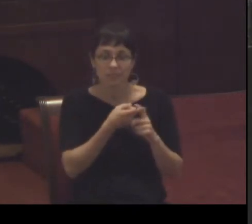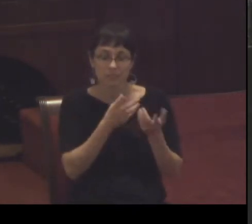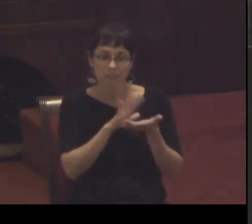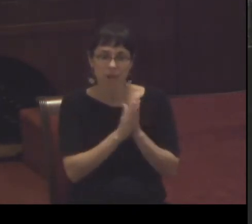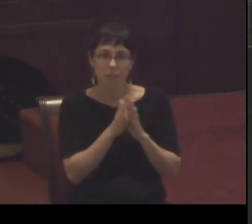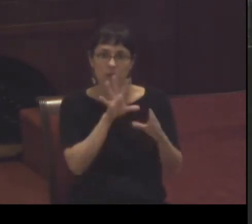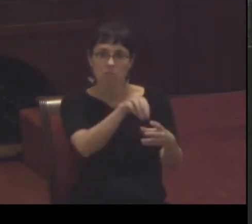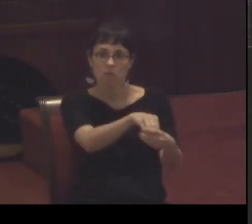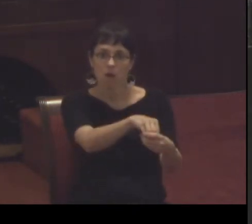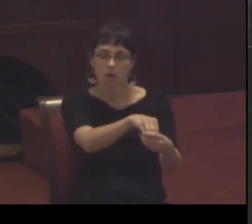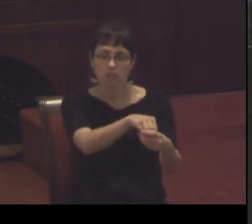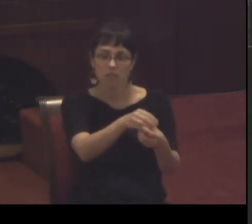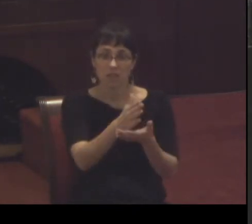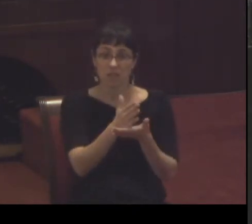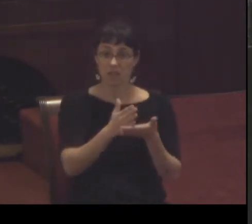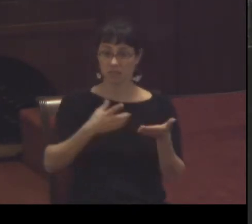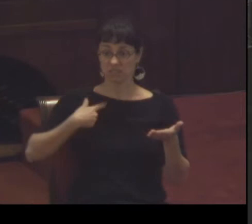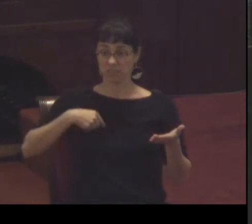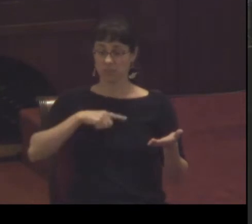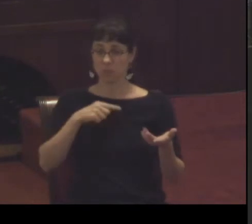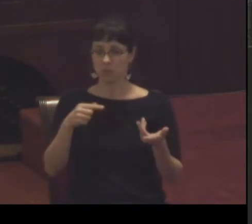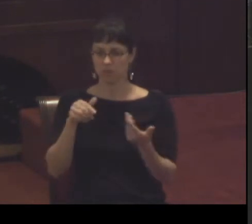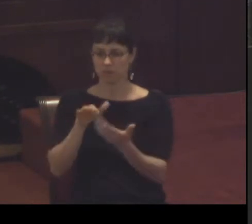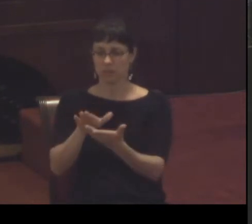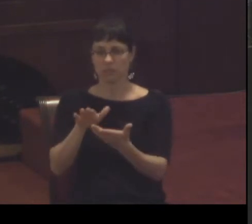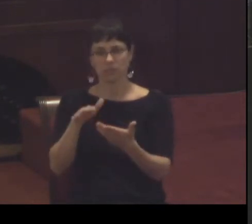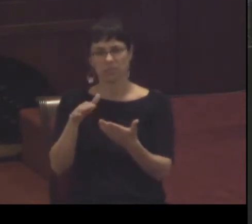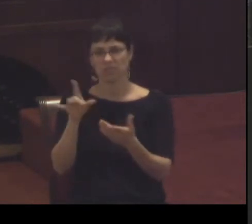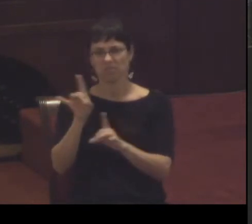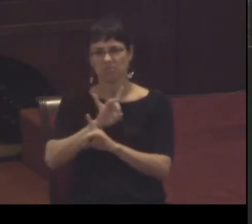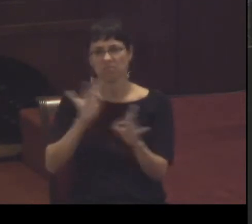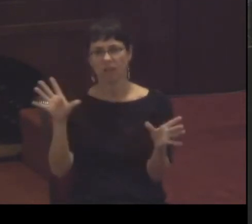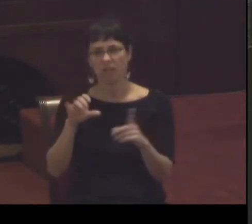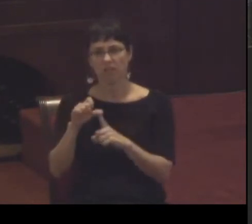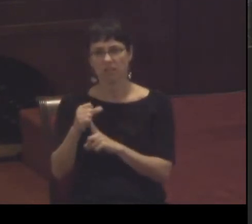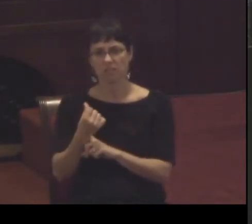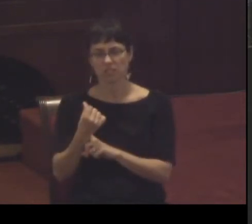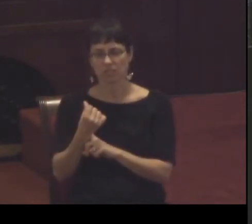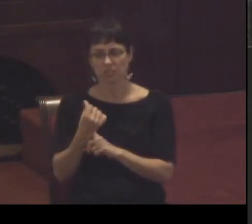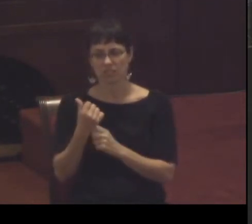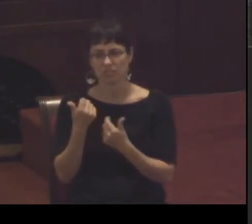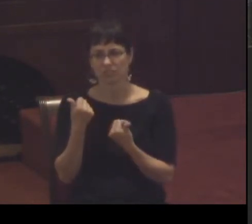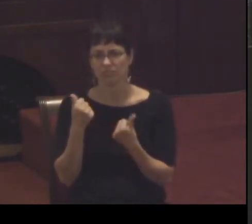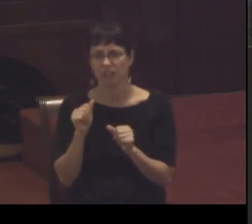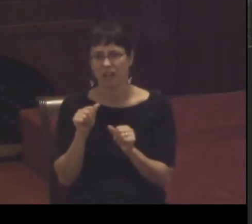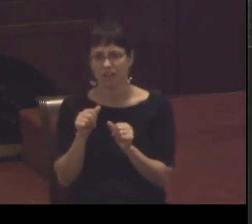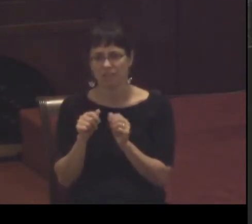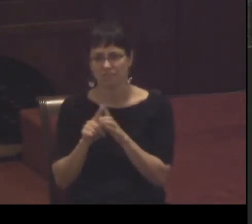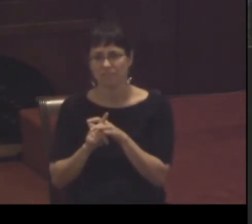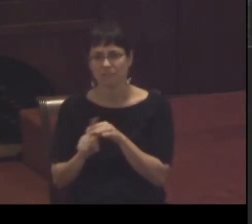very difficult and unhappy circumstances wondering when in the world we're going to get out from underneath them